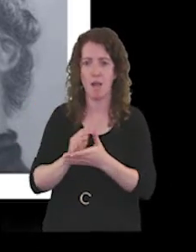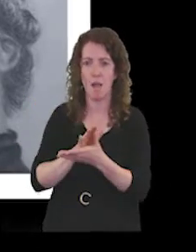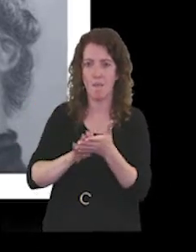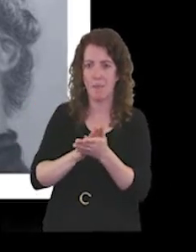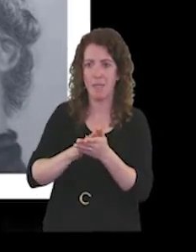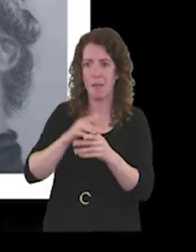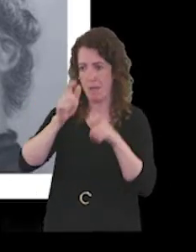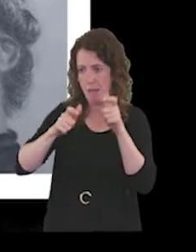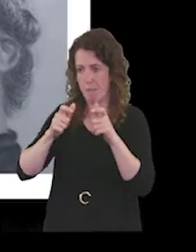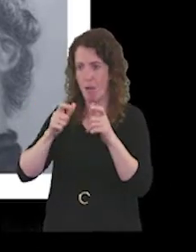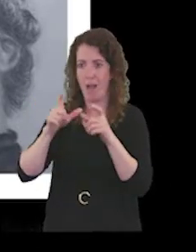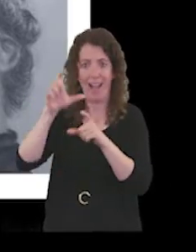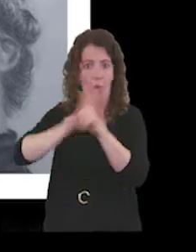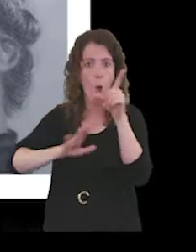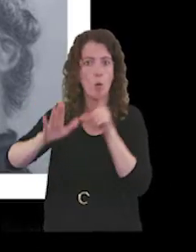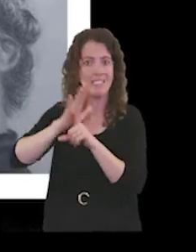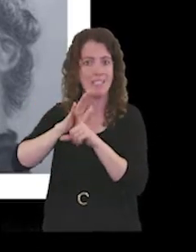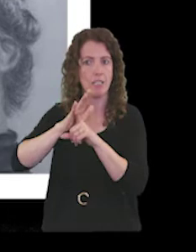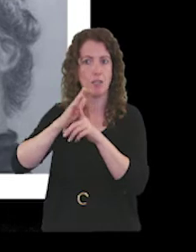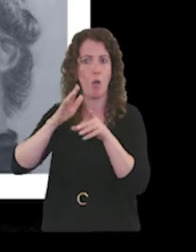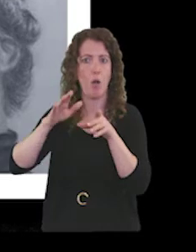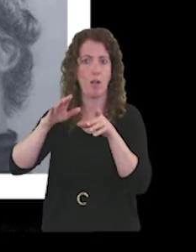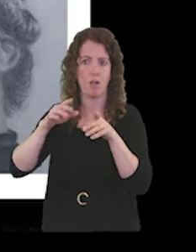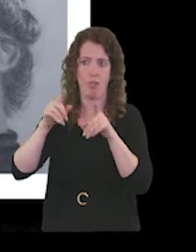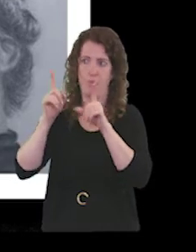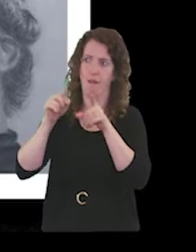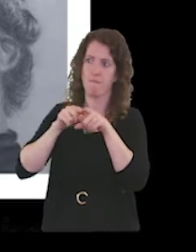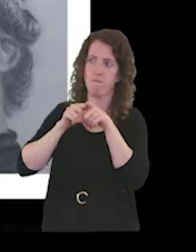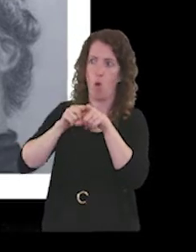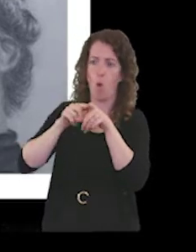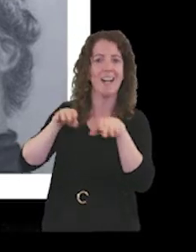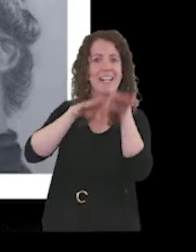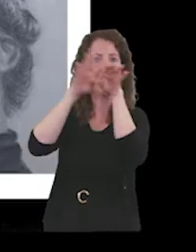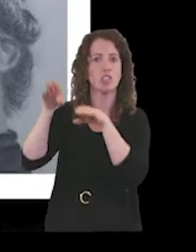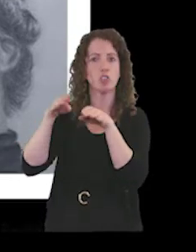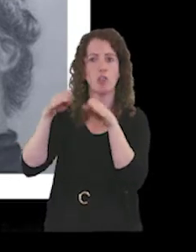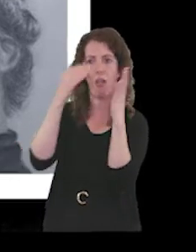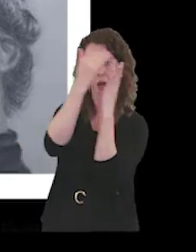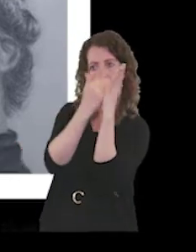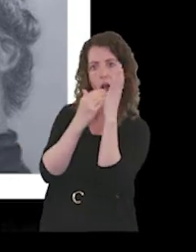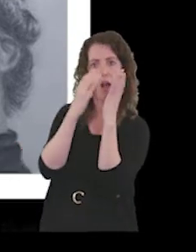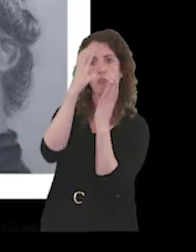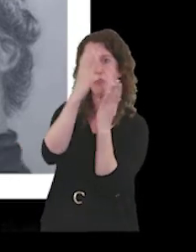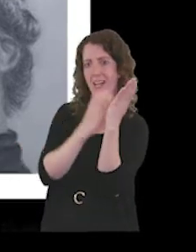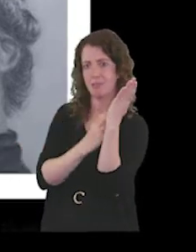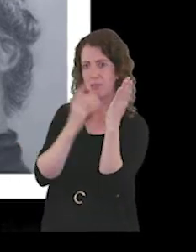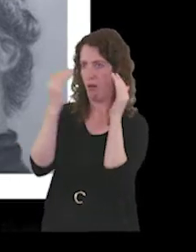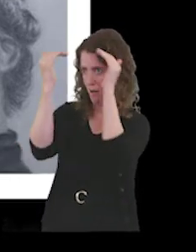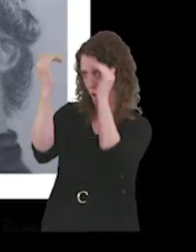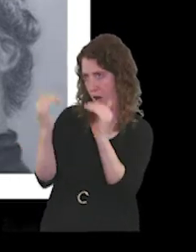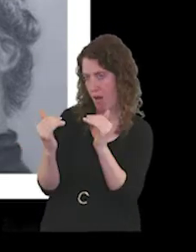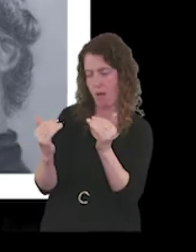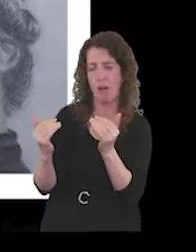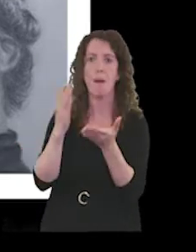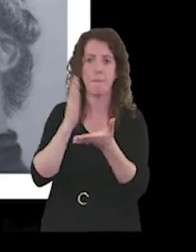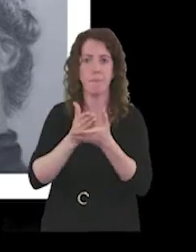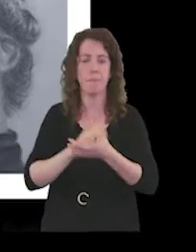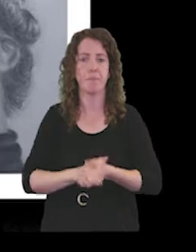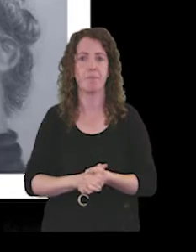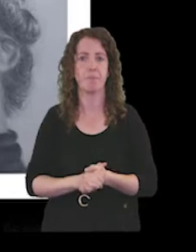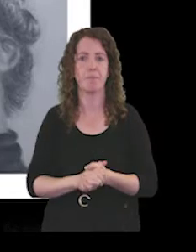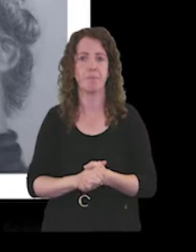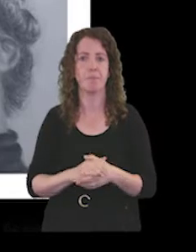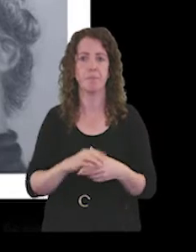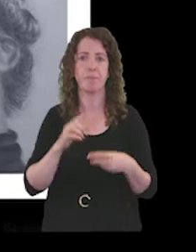county met national benchmarking criteria. The staff